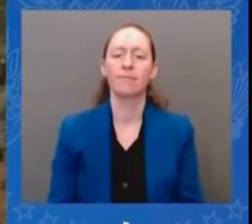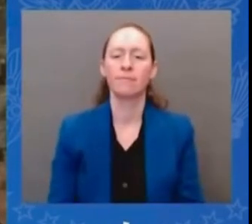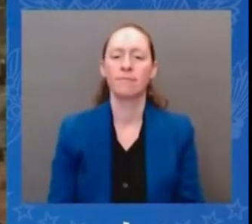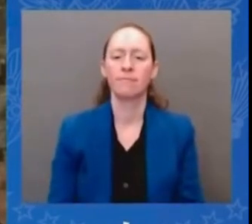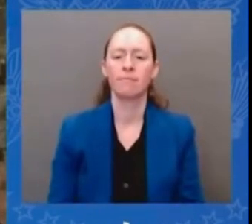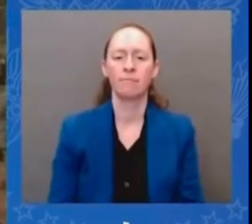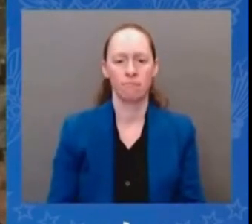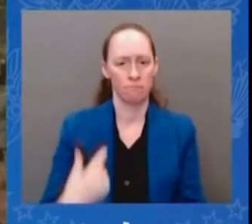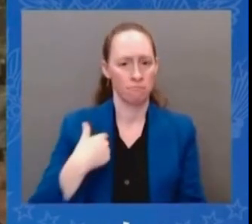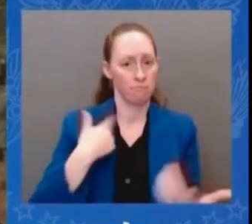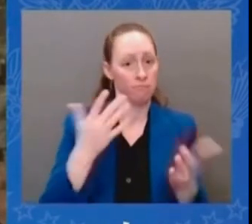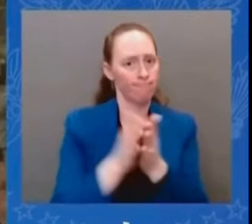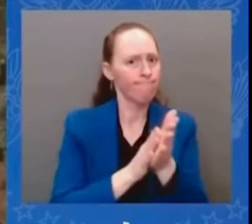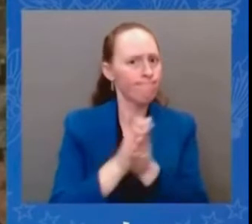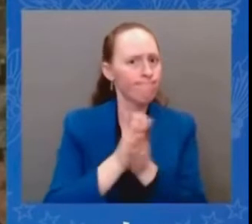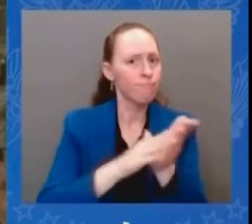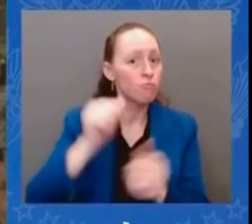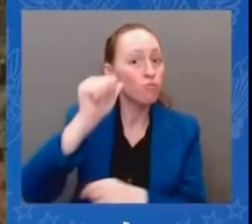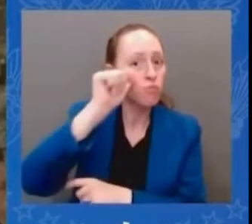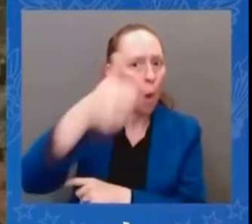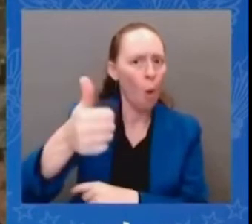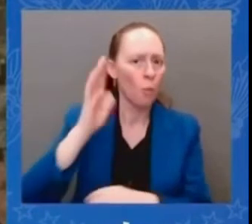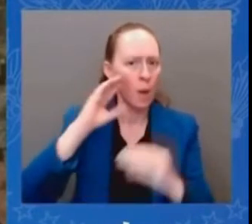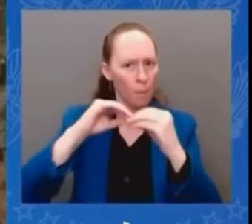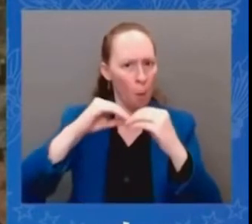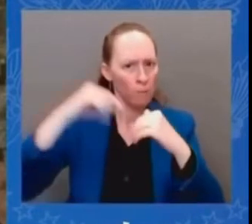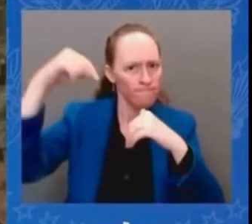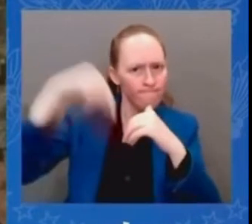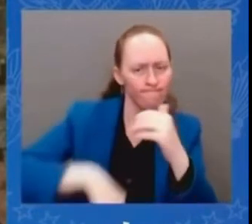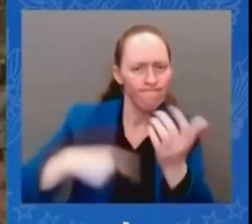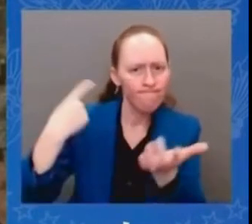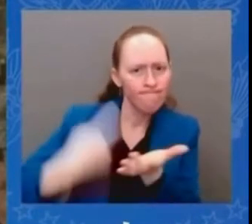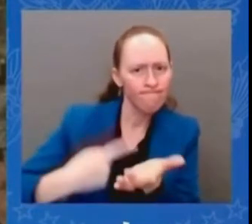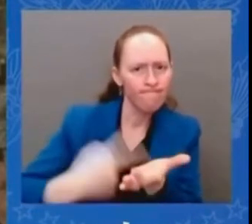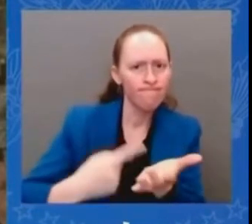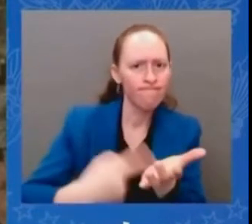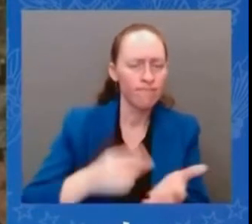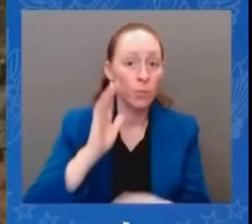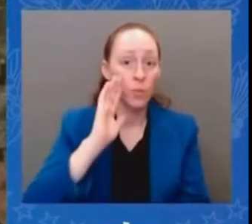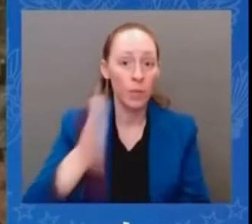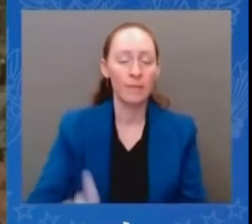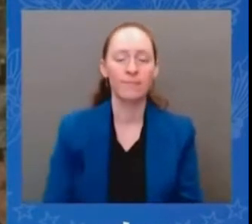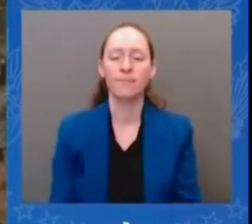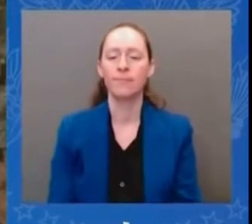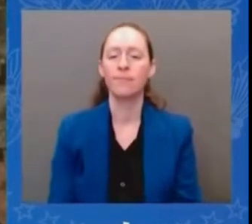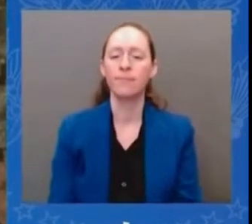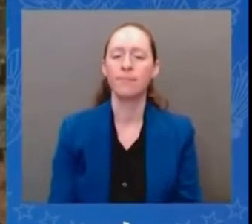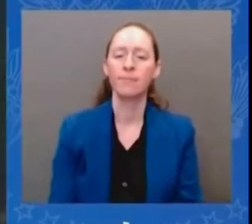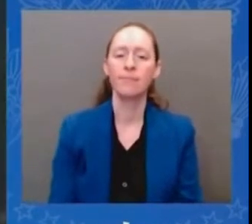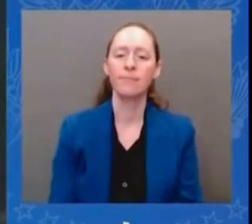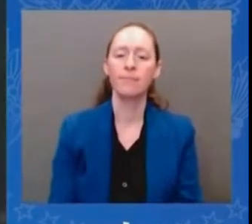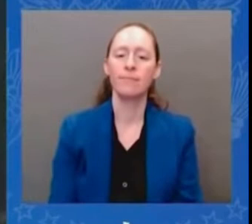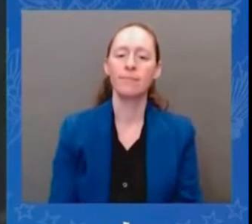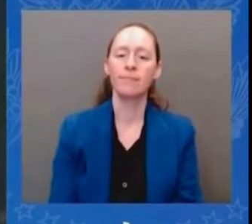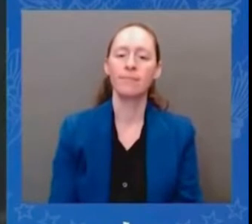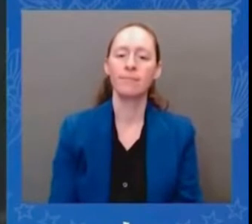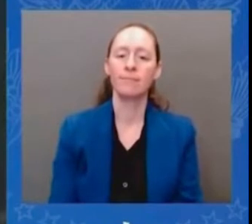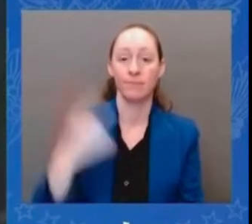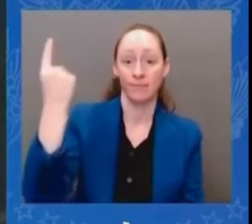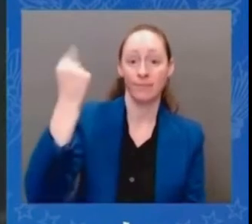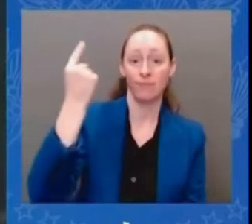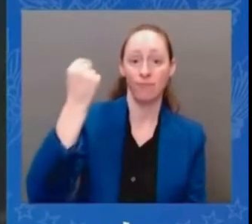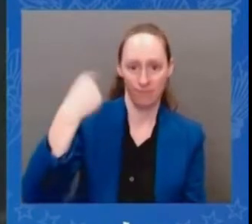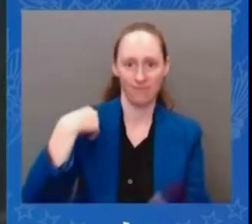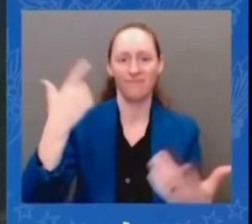first trip overseas last year i said that america was back back at home back at the table and back to leading the world